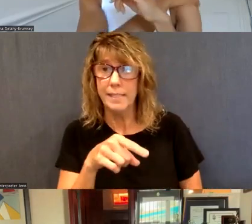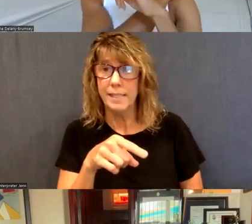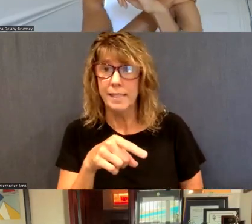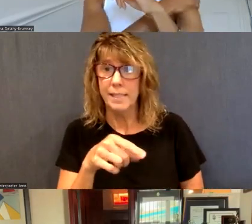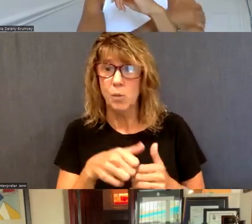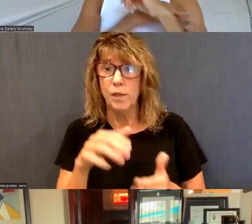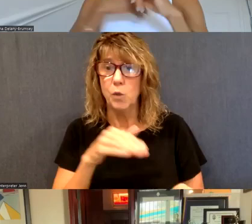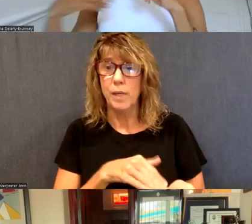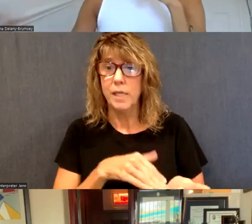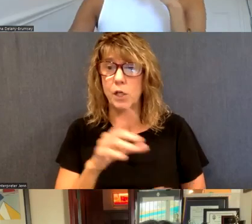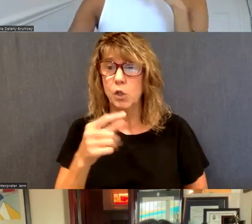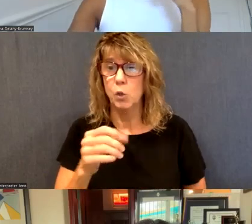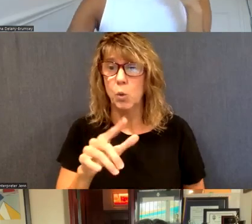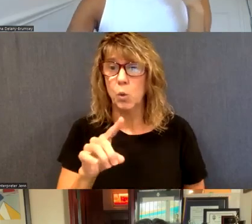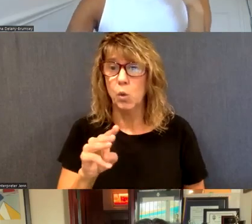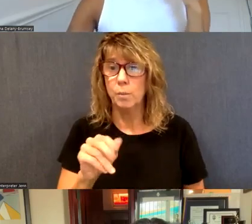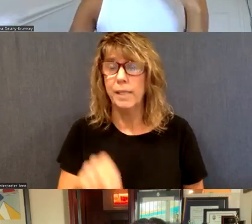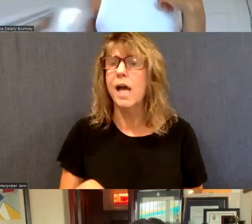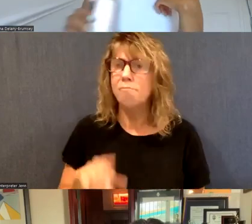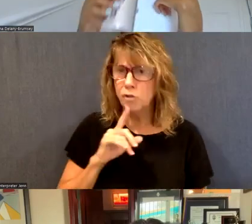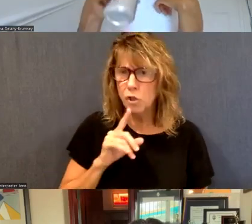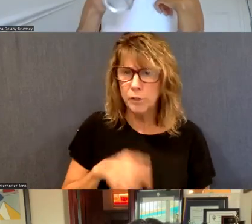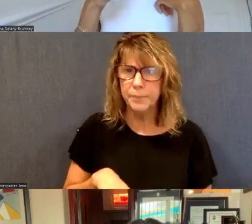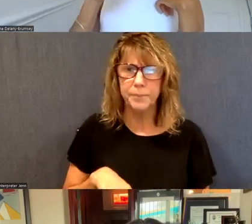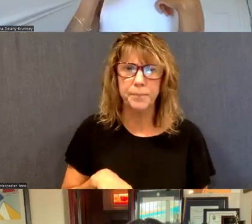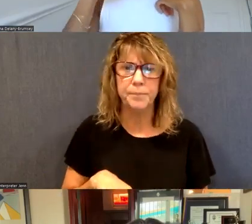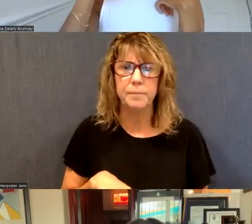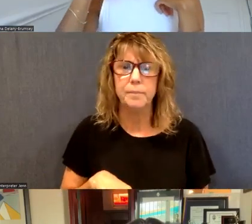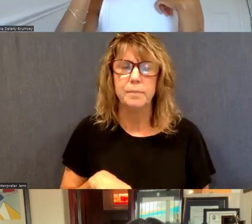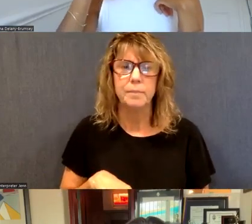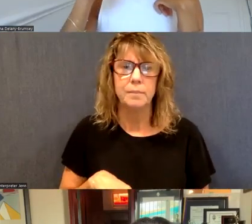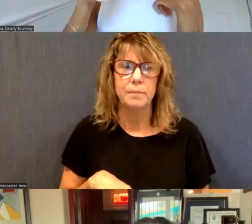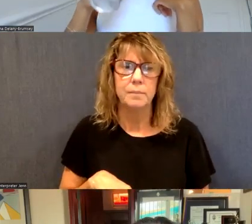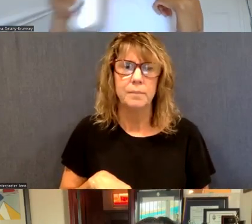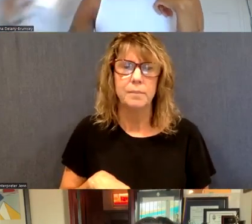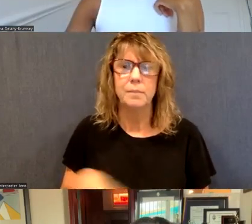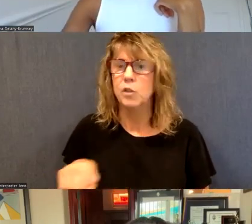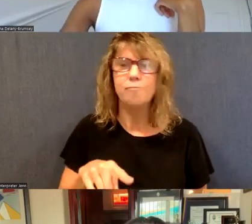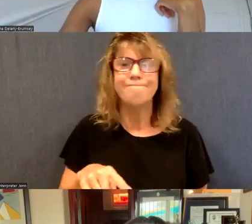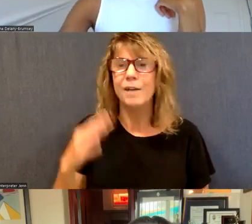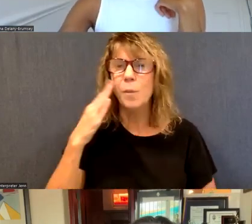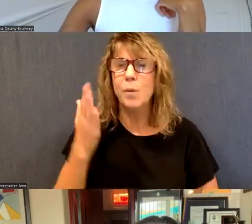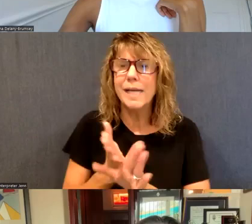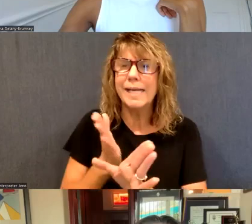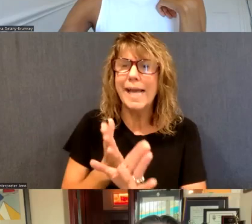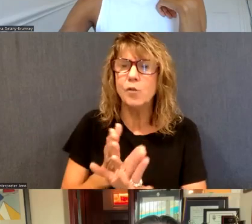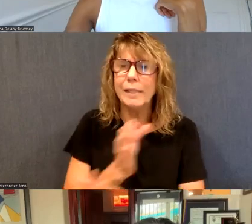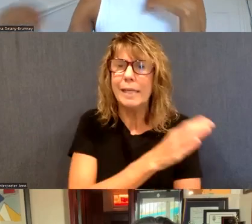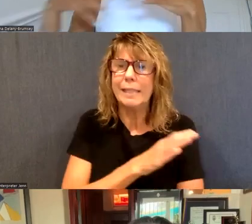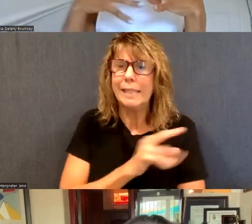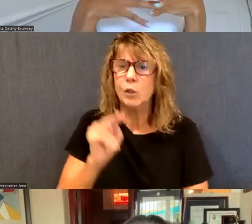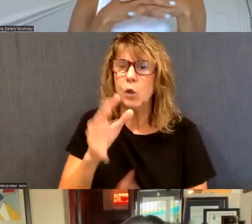you and Dr. Goldman? Uh, sure. So, um, for those who've, um, not familiar with psychiatric clinics of North America,